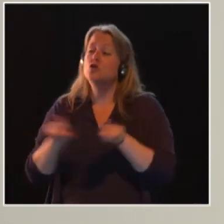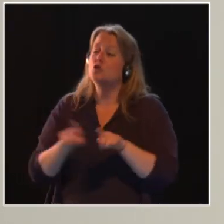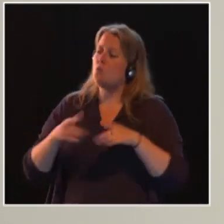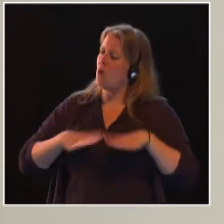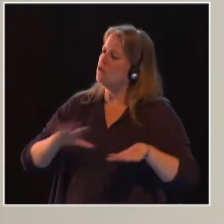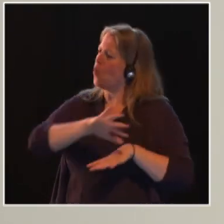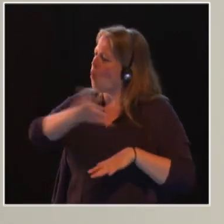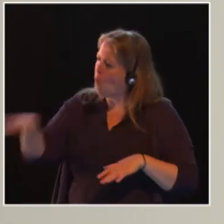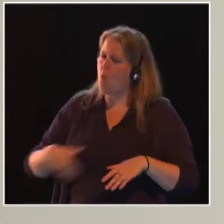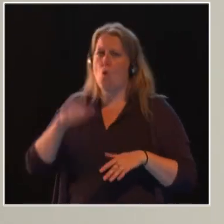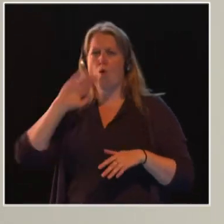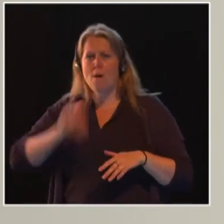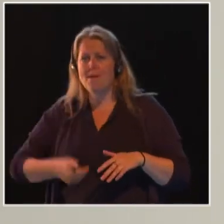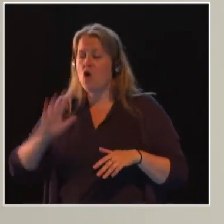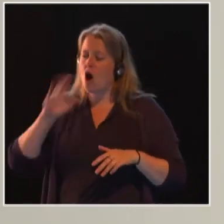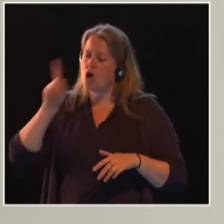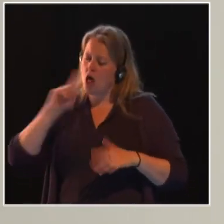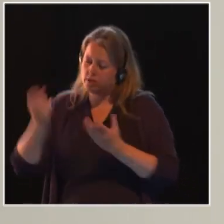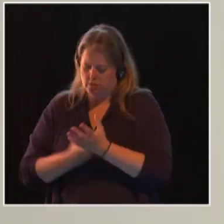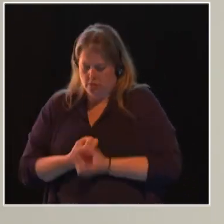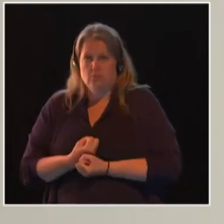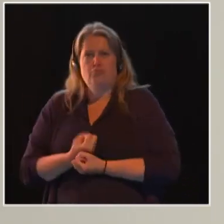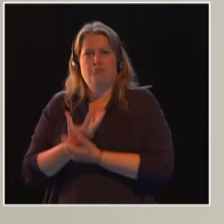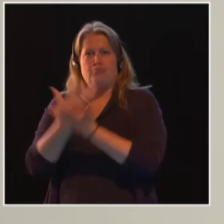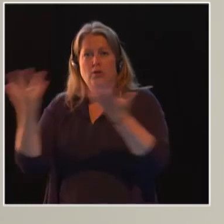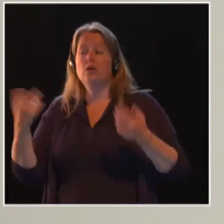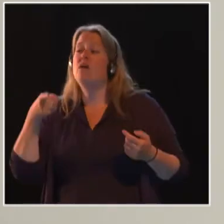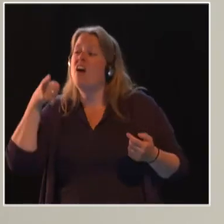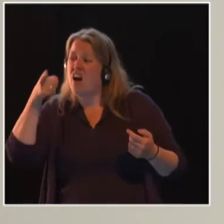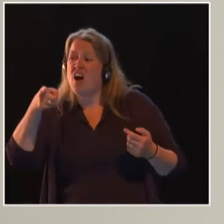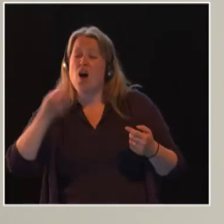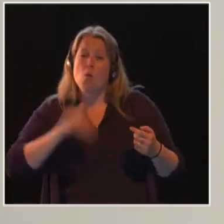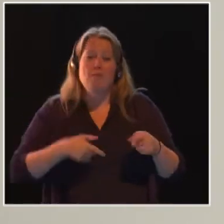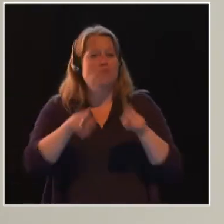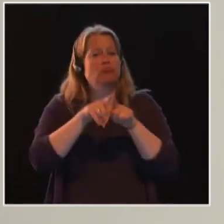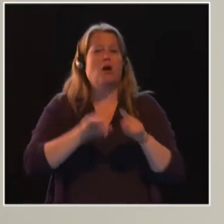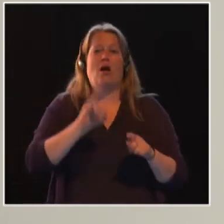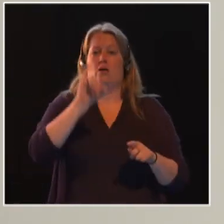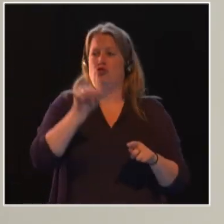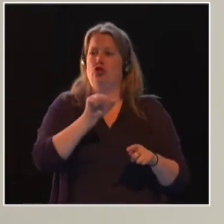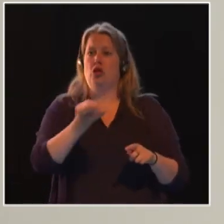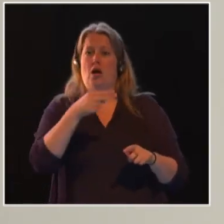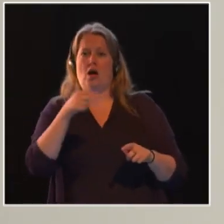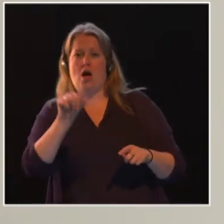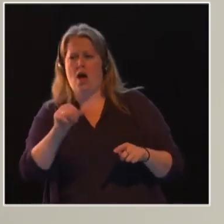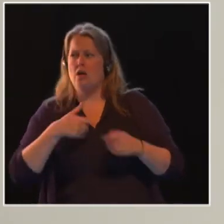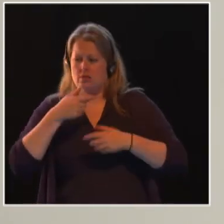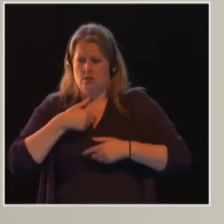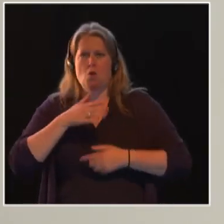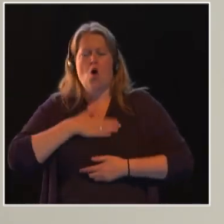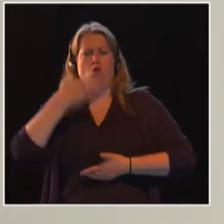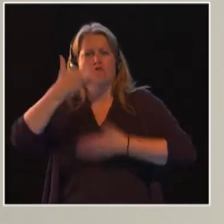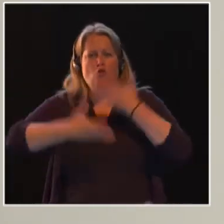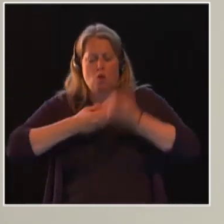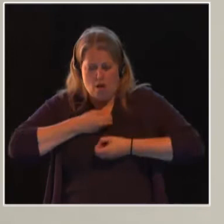shine. Young women like Jaha, who has spoken the unspeakable, found